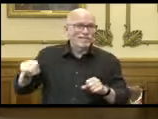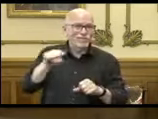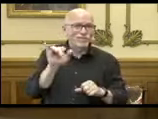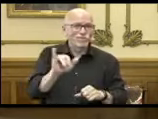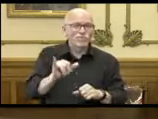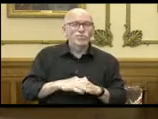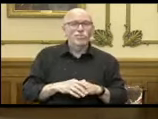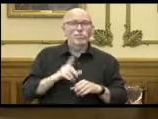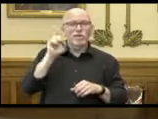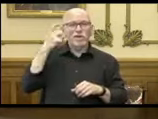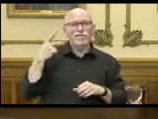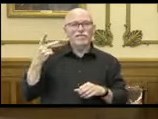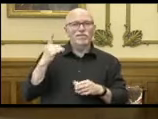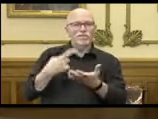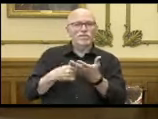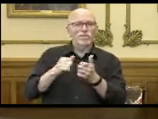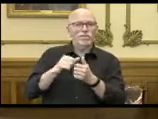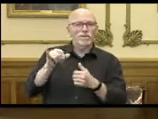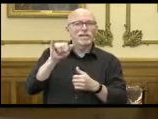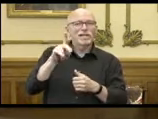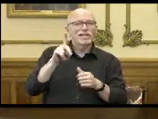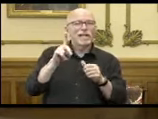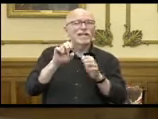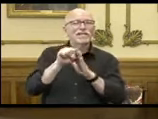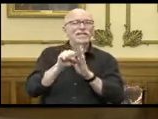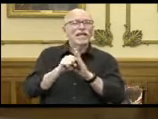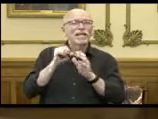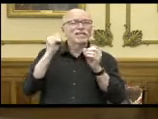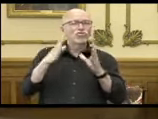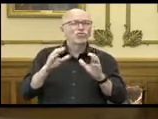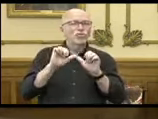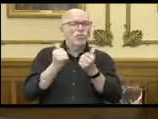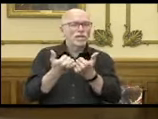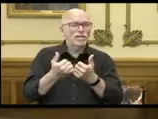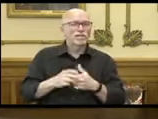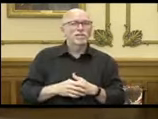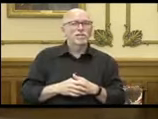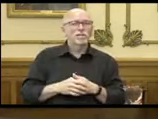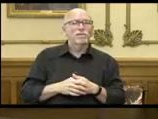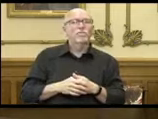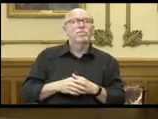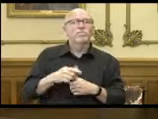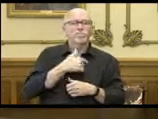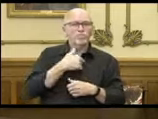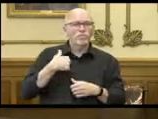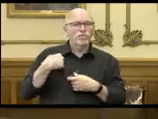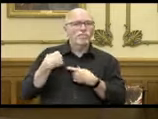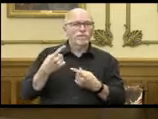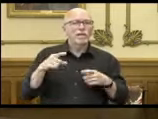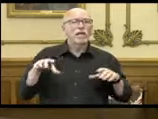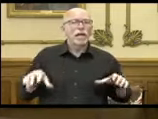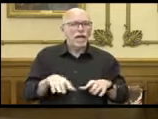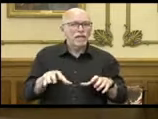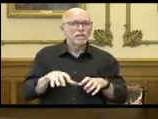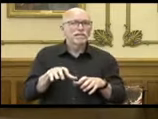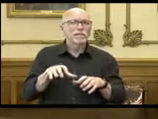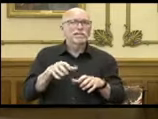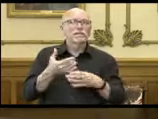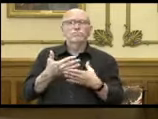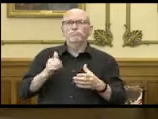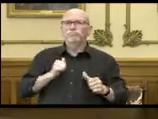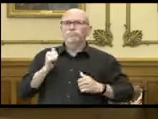The Governor and I talk with the Indiana State Teachers Association. We have been actively and proactively